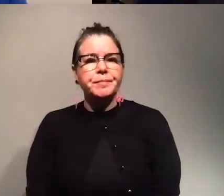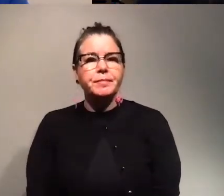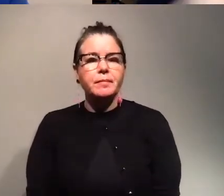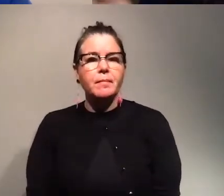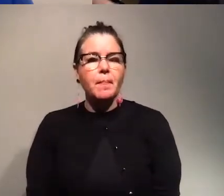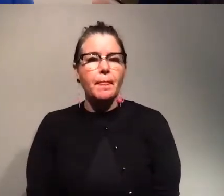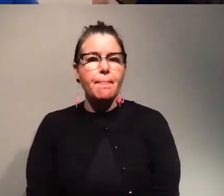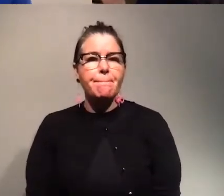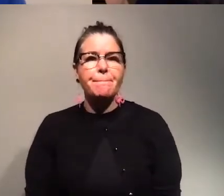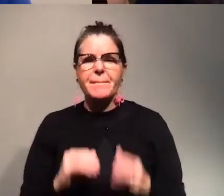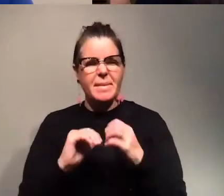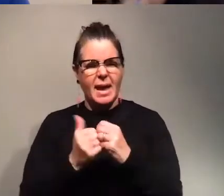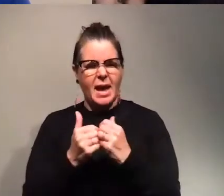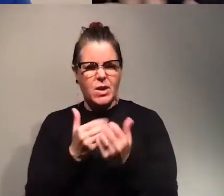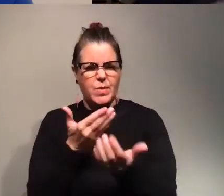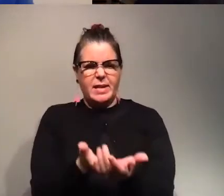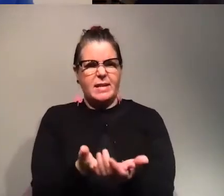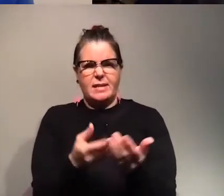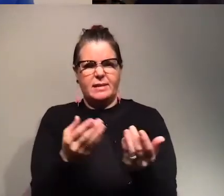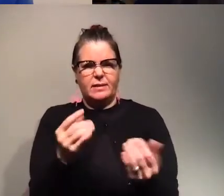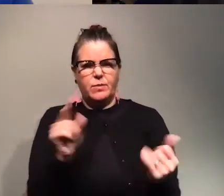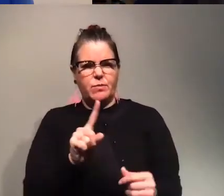how did you get to where you are today?